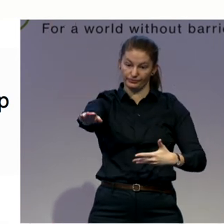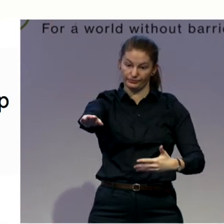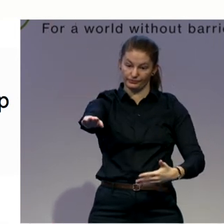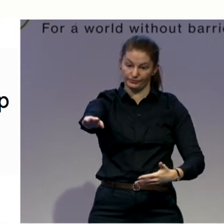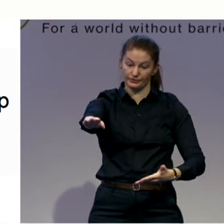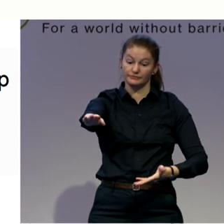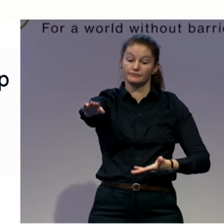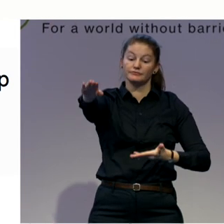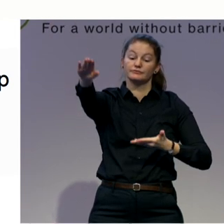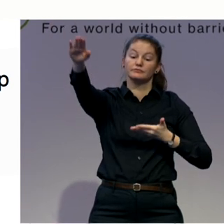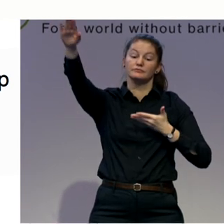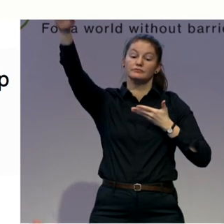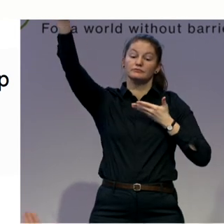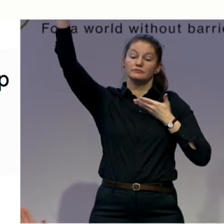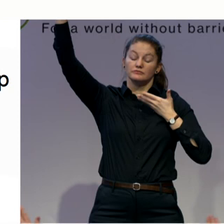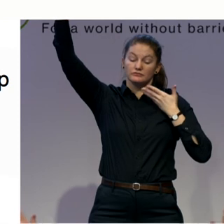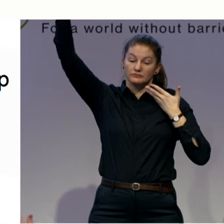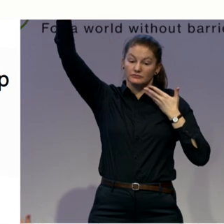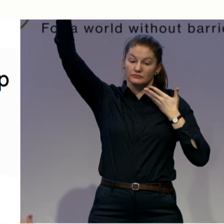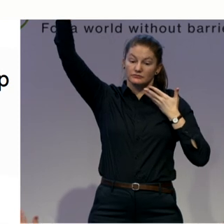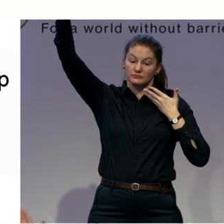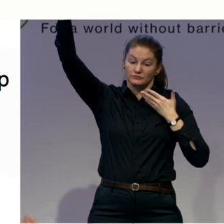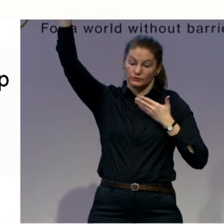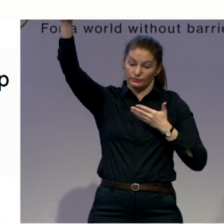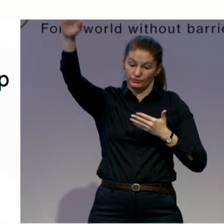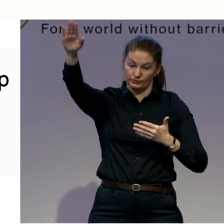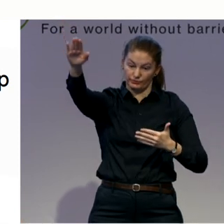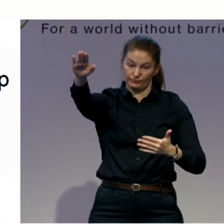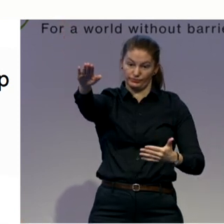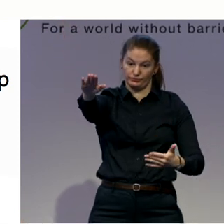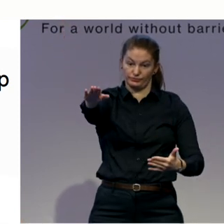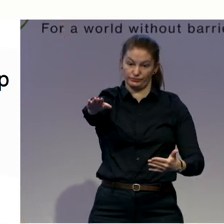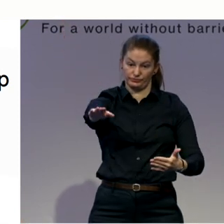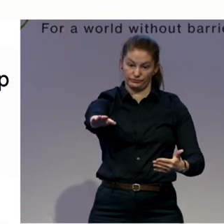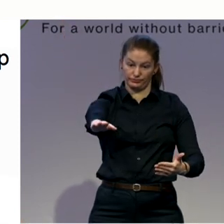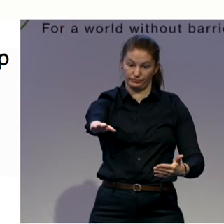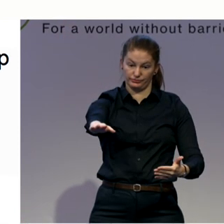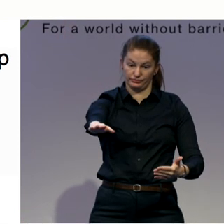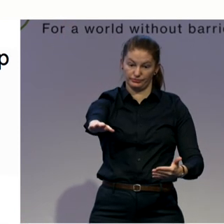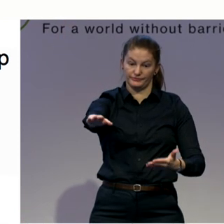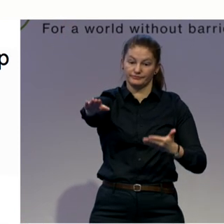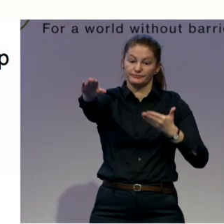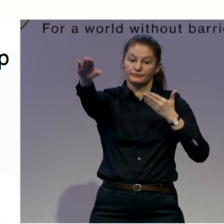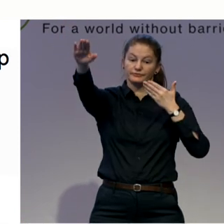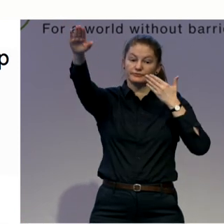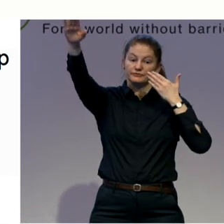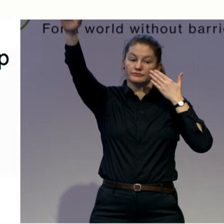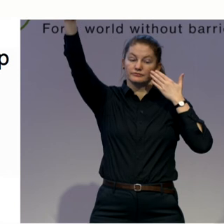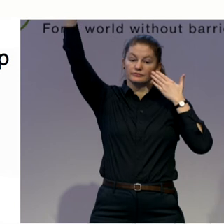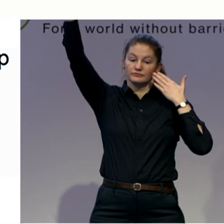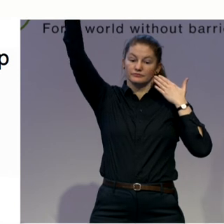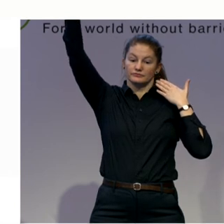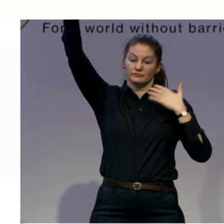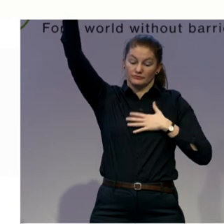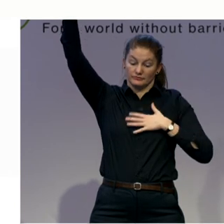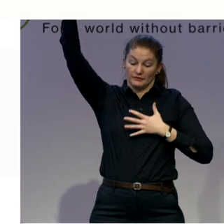and your arms up. And come back. The last two times. Inhale. Keep your torso aligned